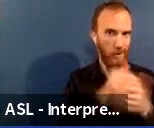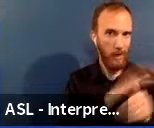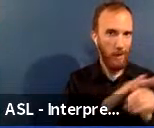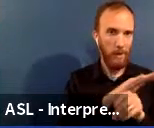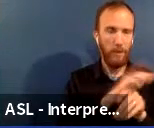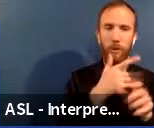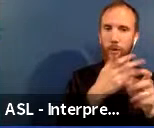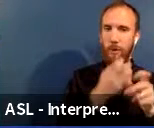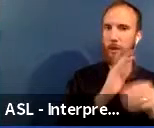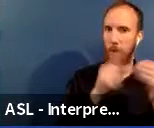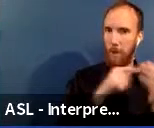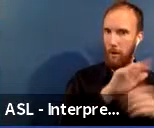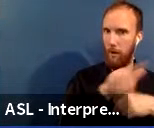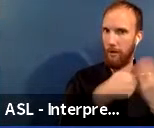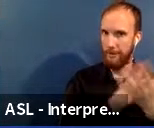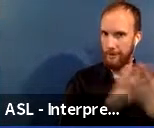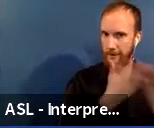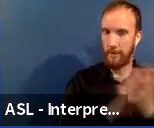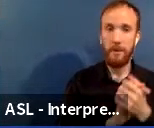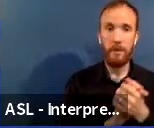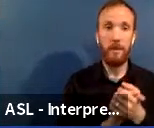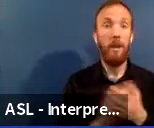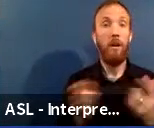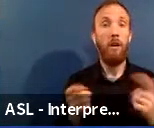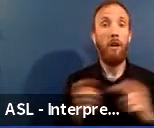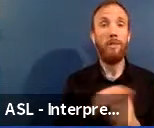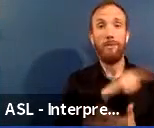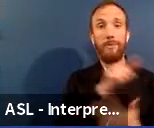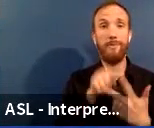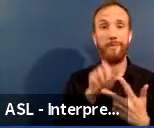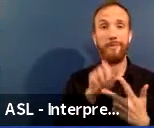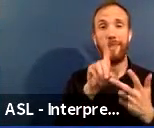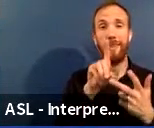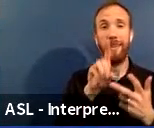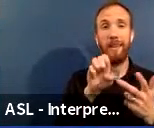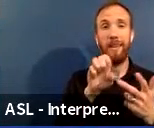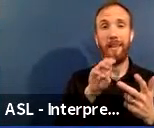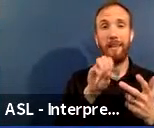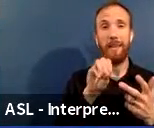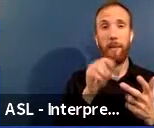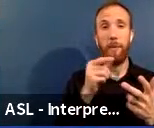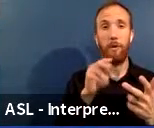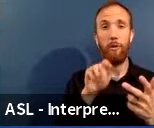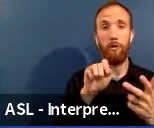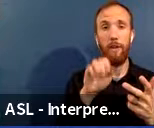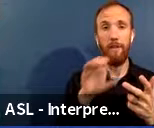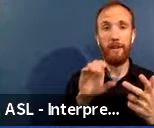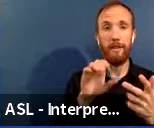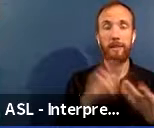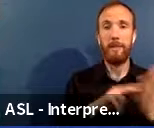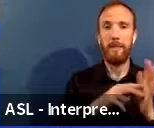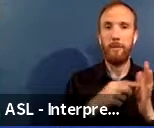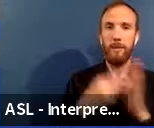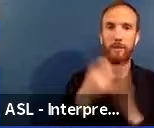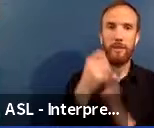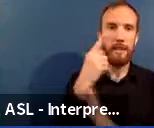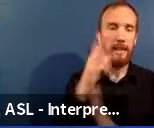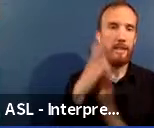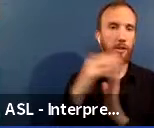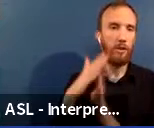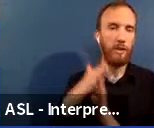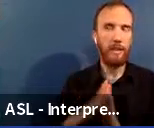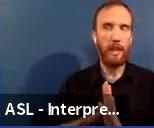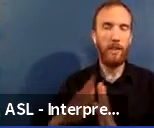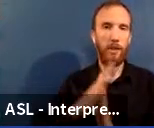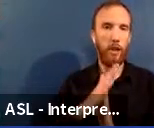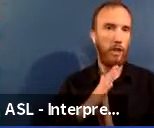The index also takes into account demographic factors. So we're taking into account our students lived experiences where